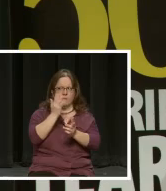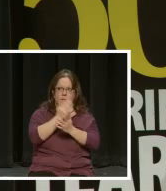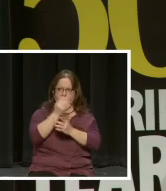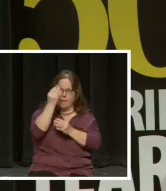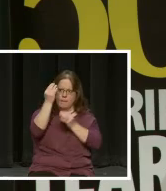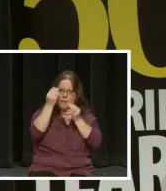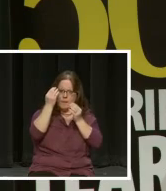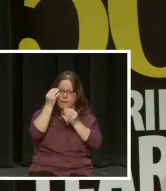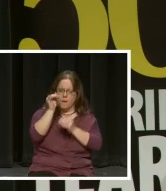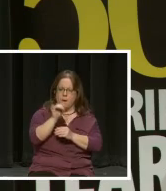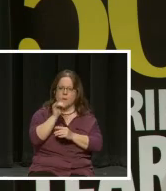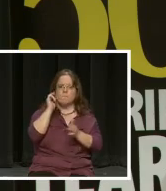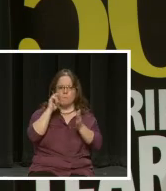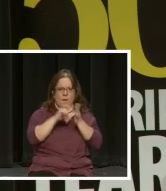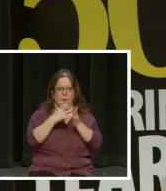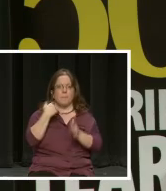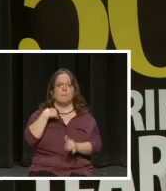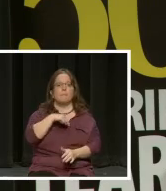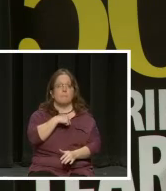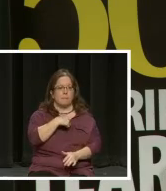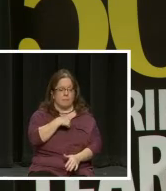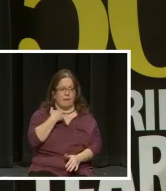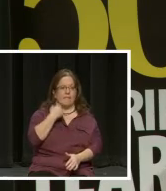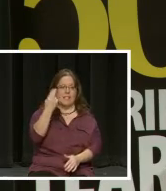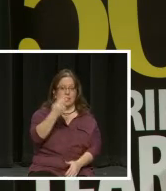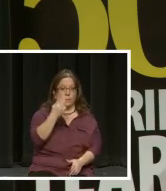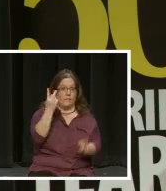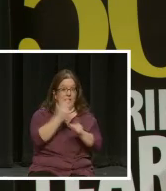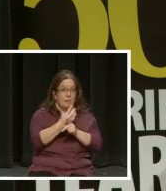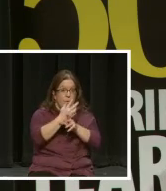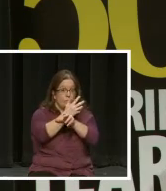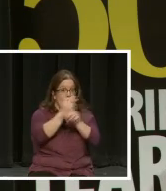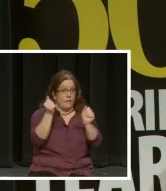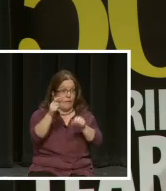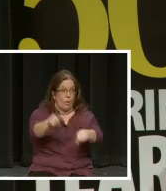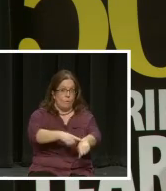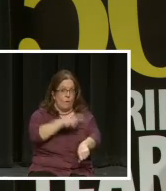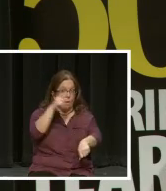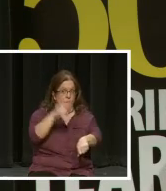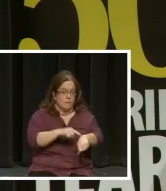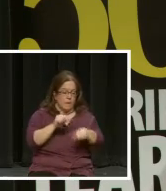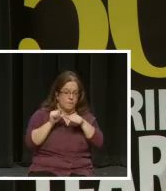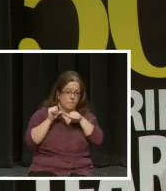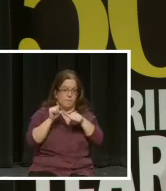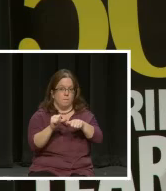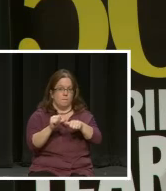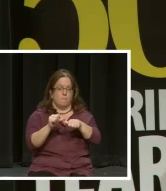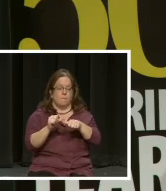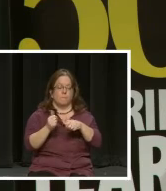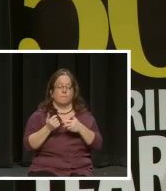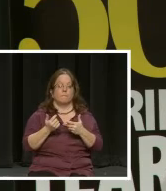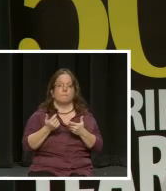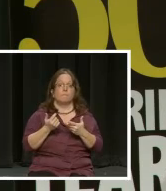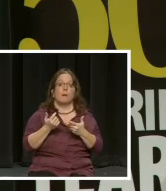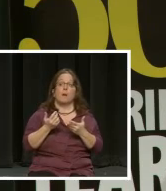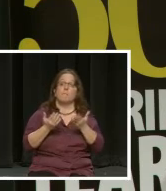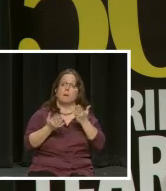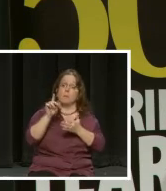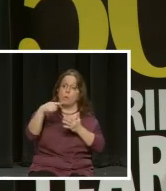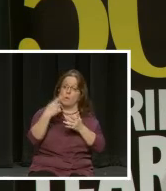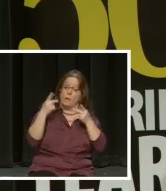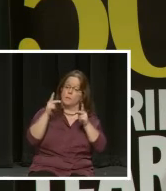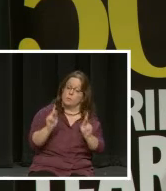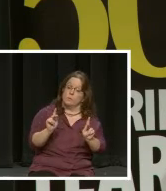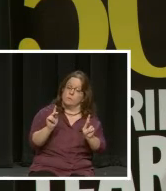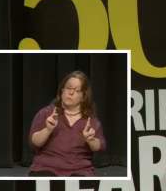And she recognized that because we have a history of keeping our presidents for a very long time, that this might be her only